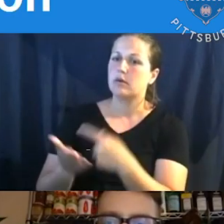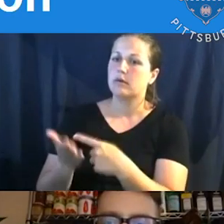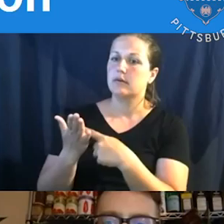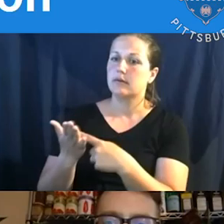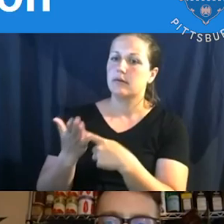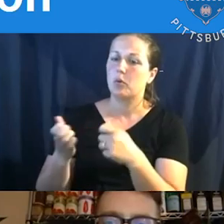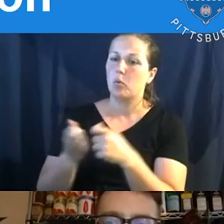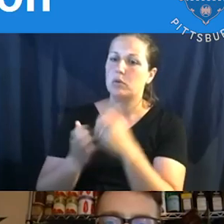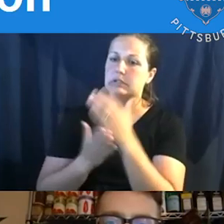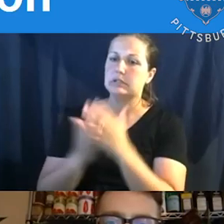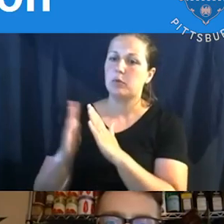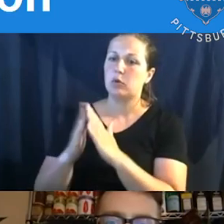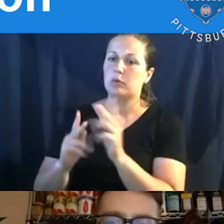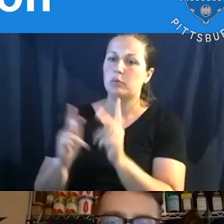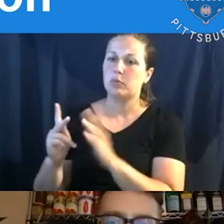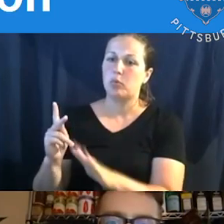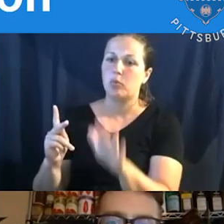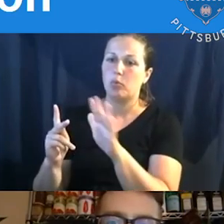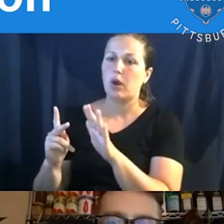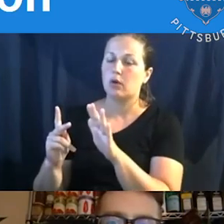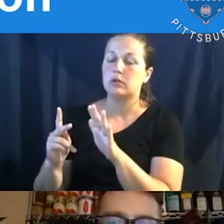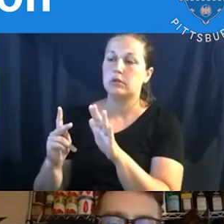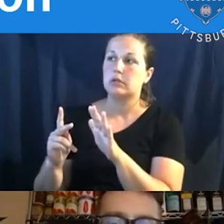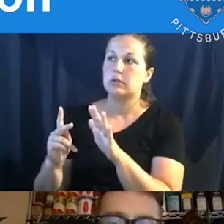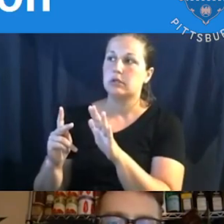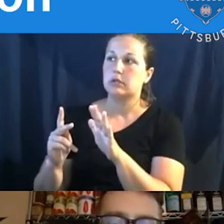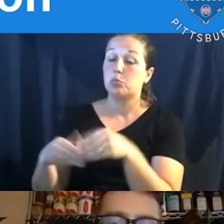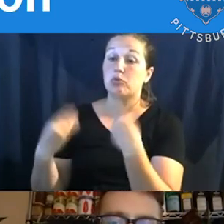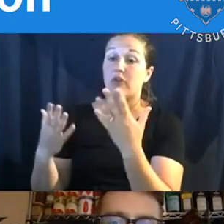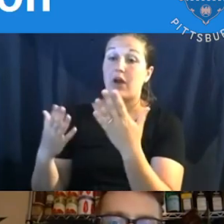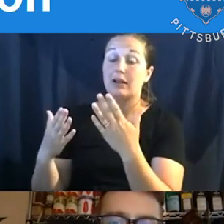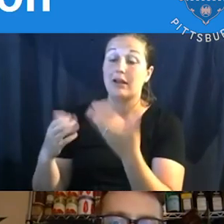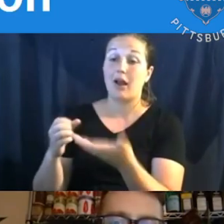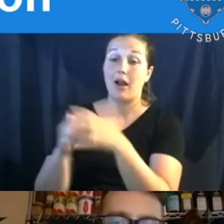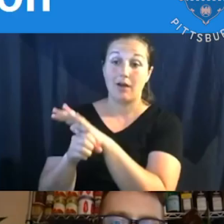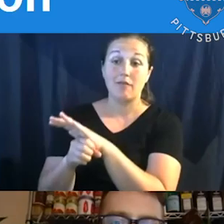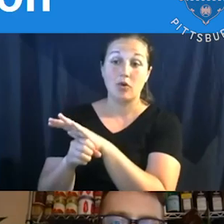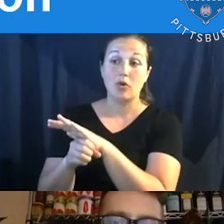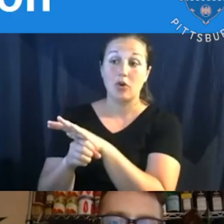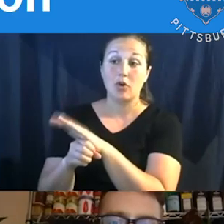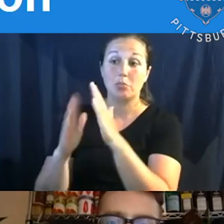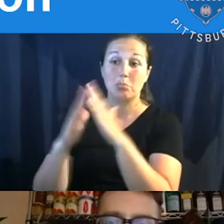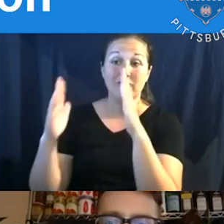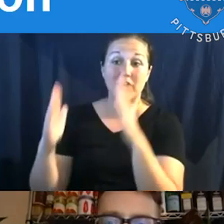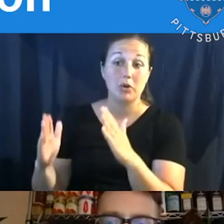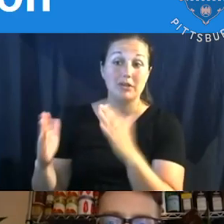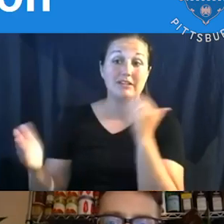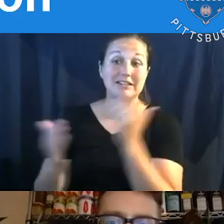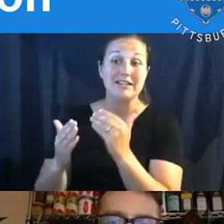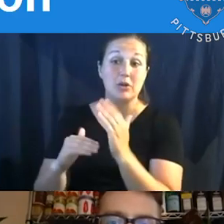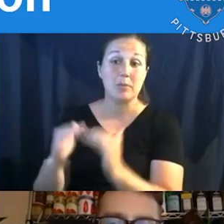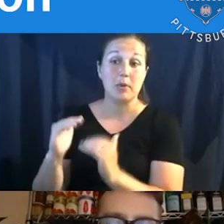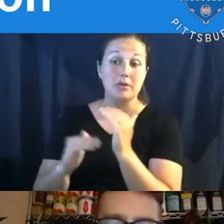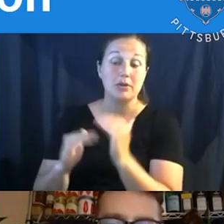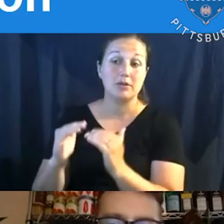with some community folks around providing a covered, um, pavilion near the building to,